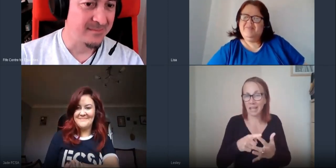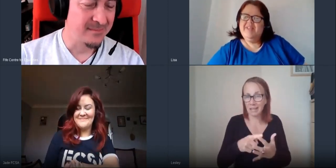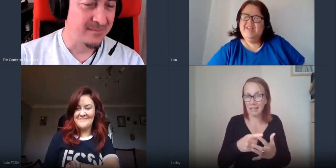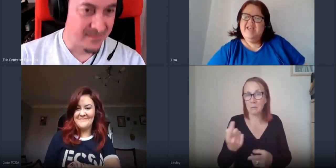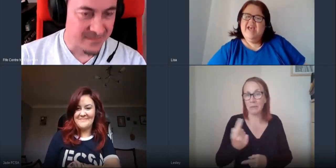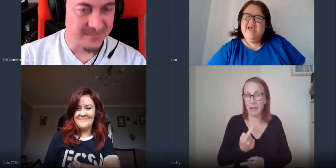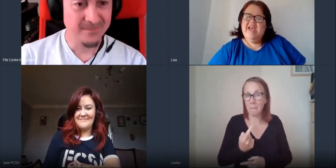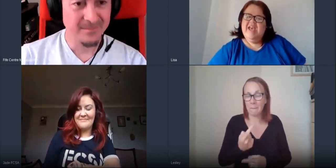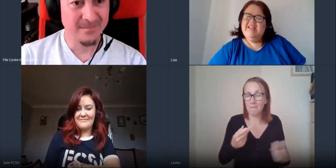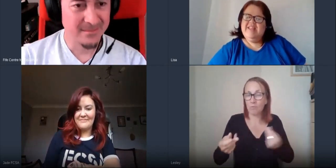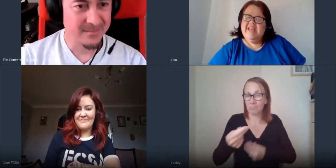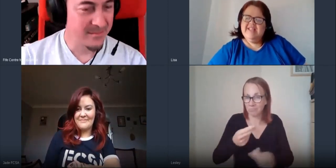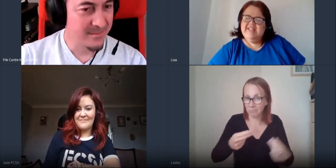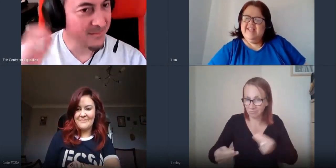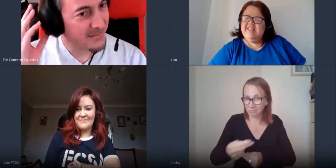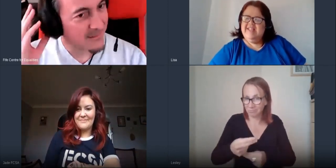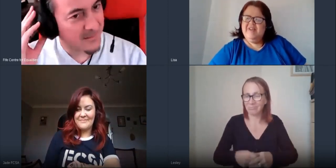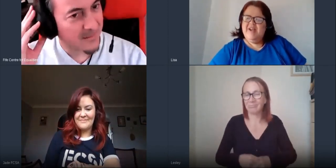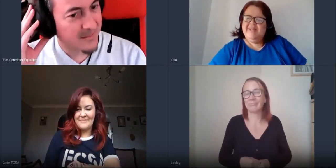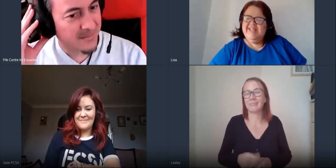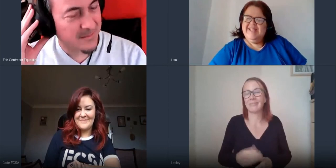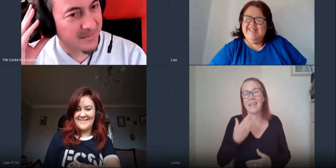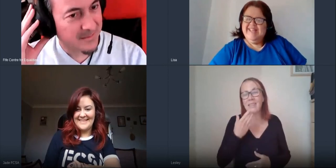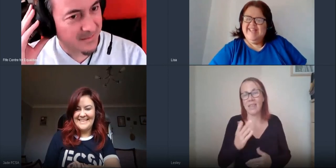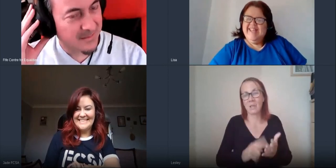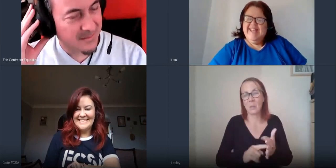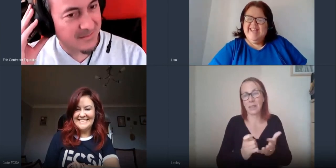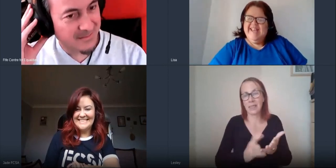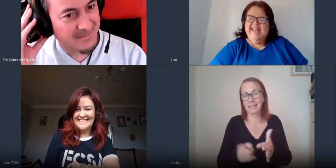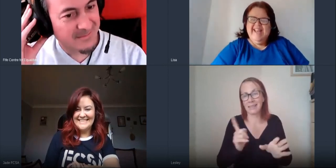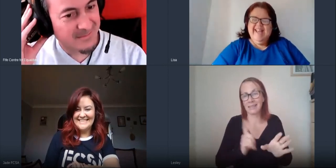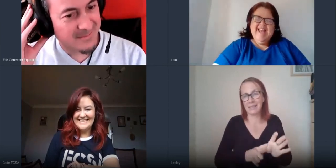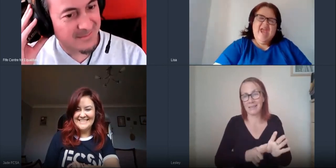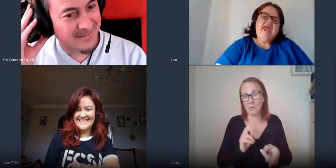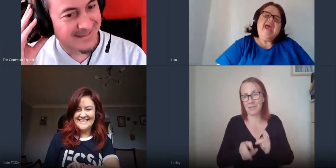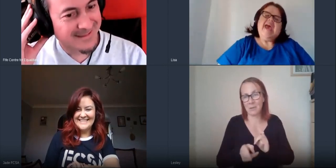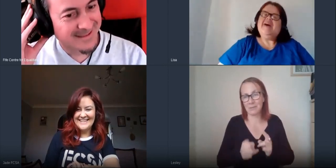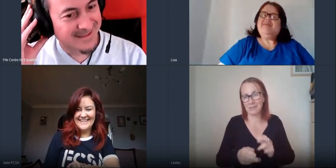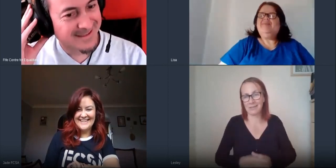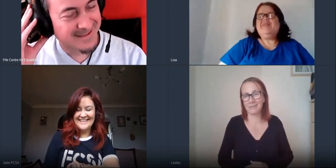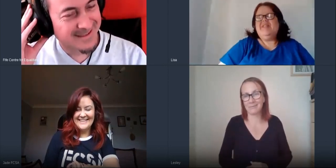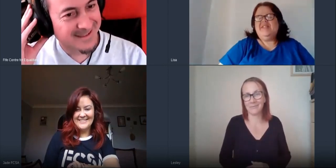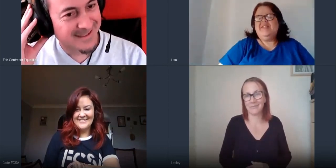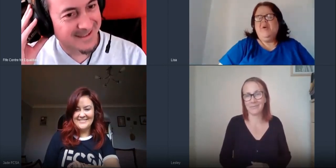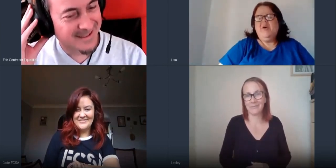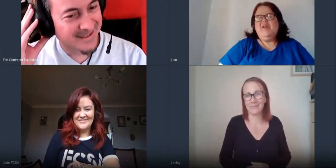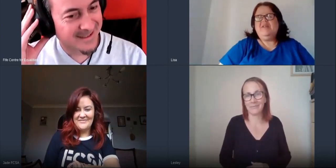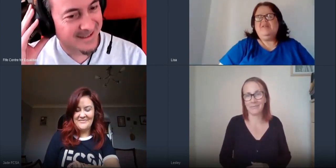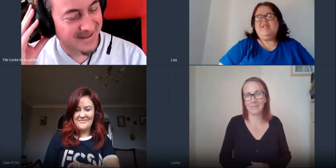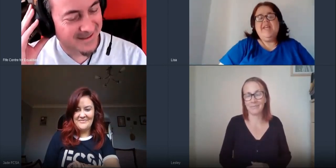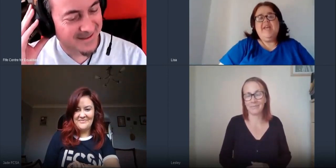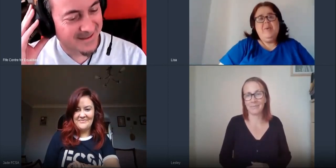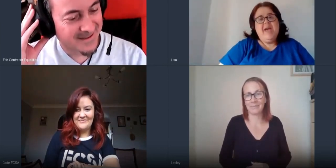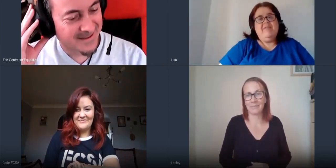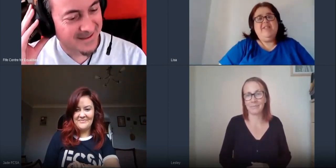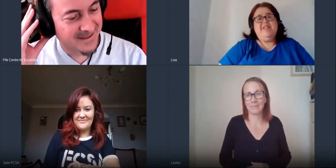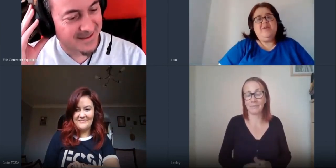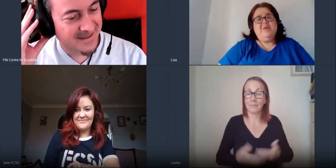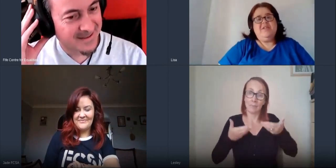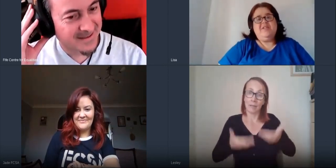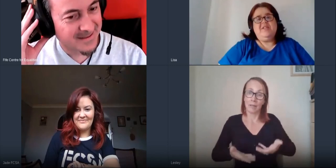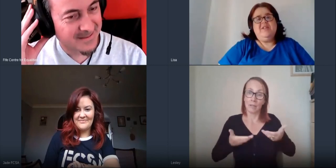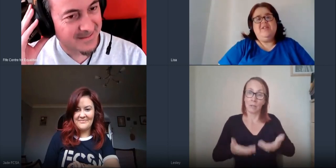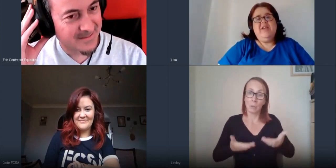thanks leslie for coming in um tomorrow today we have dean